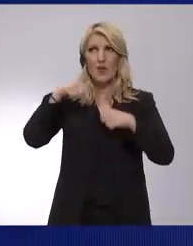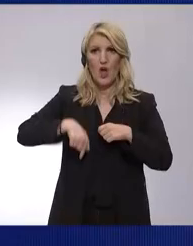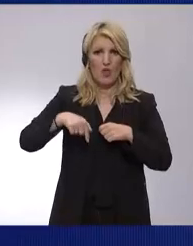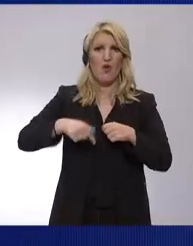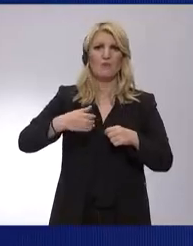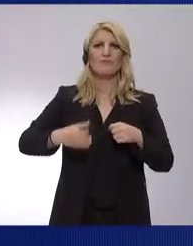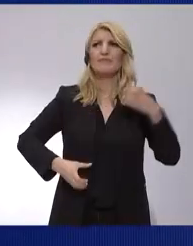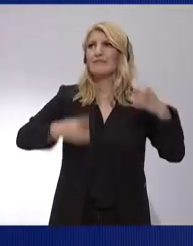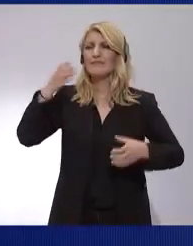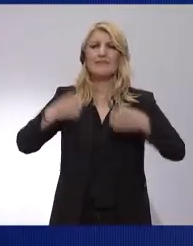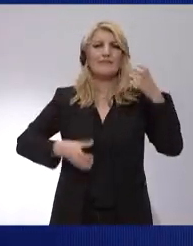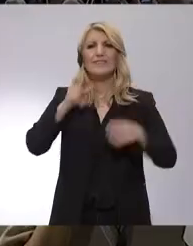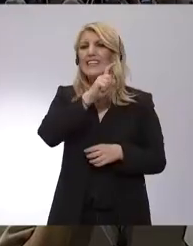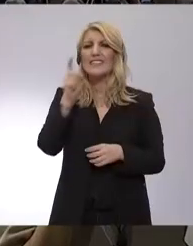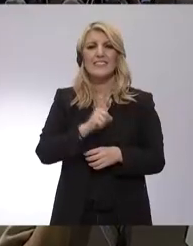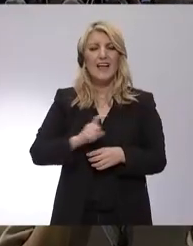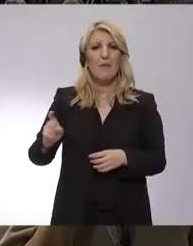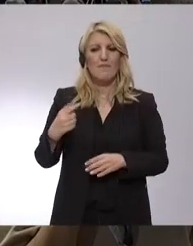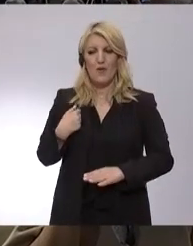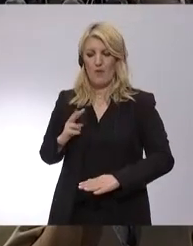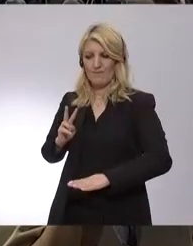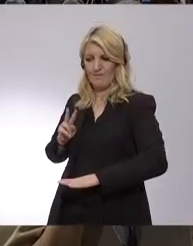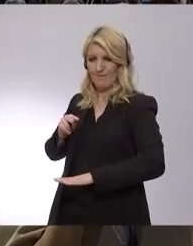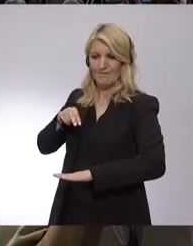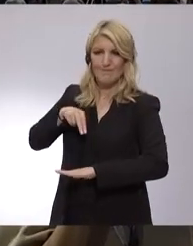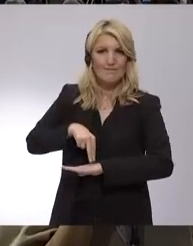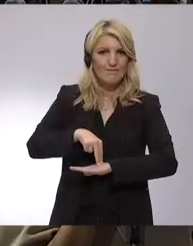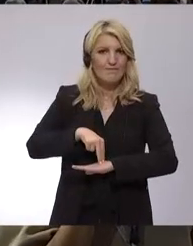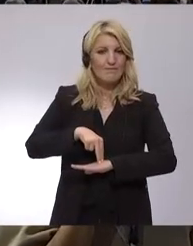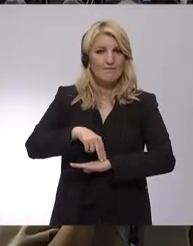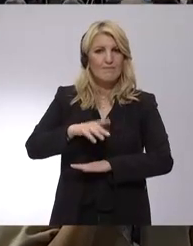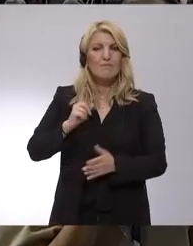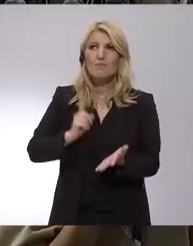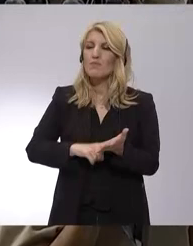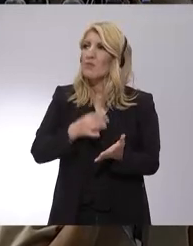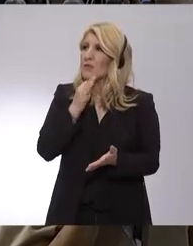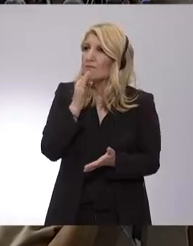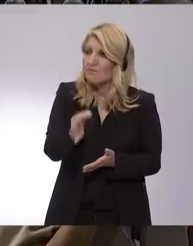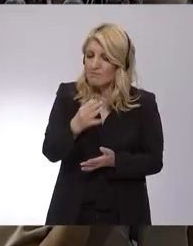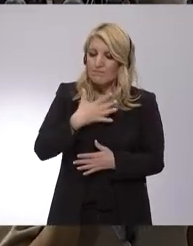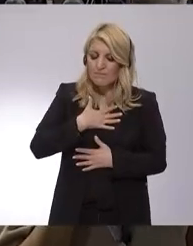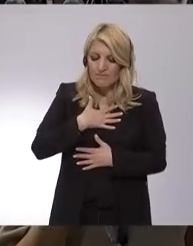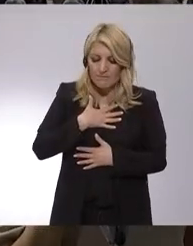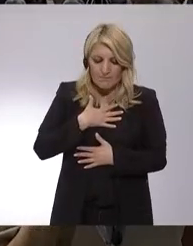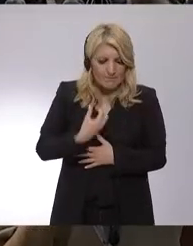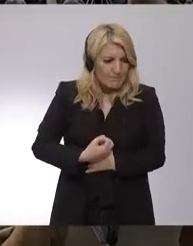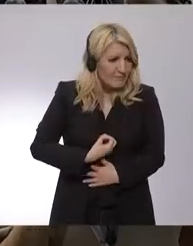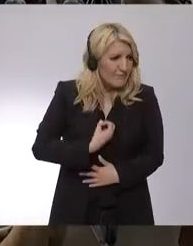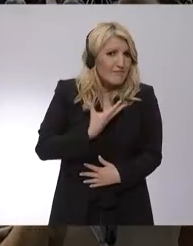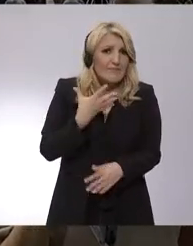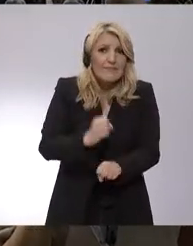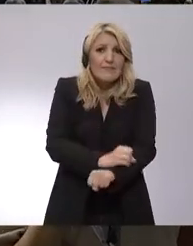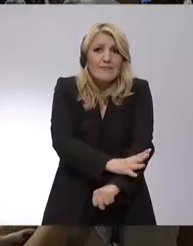I am very excited. This is where I launched my European campaign in